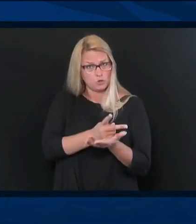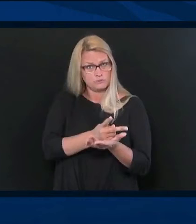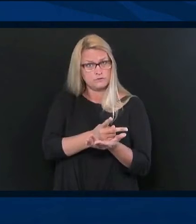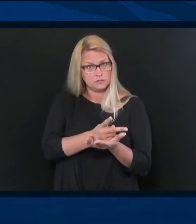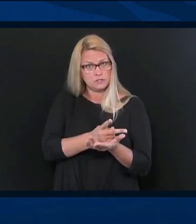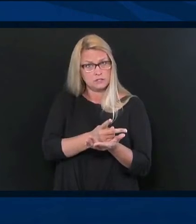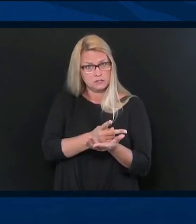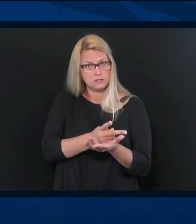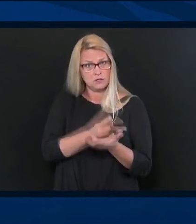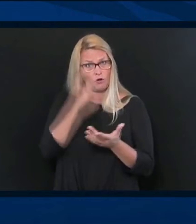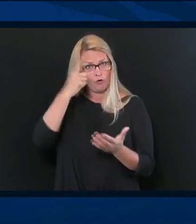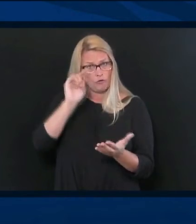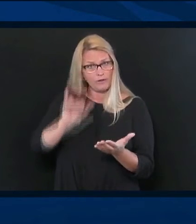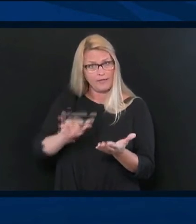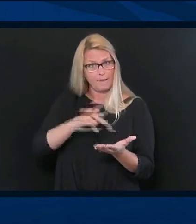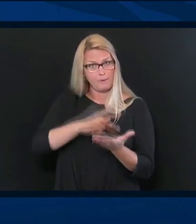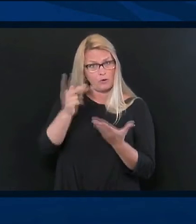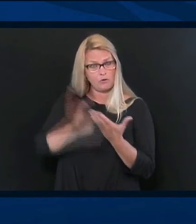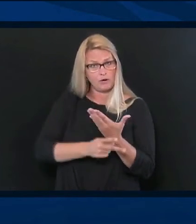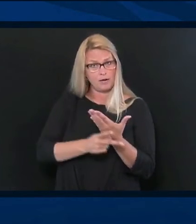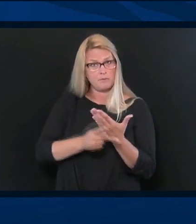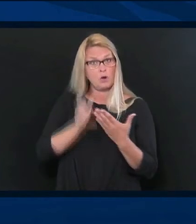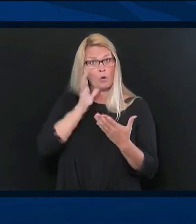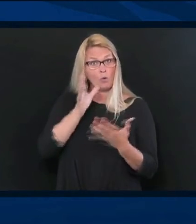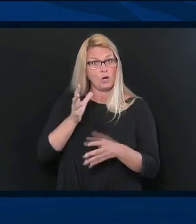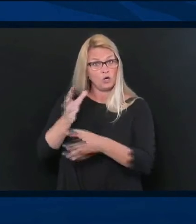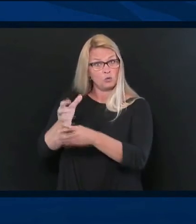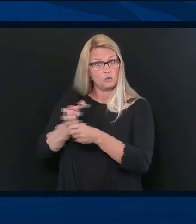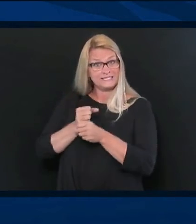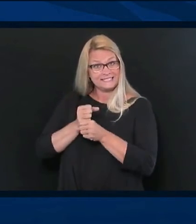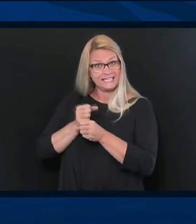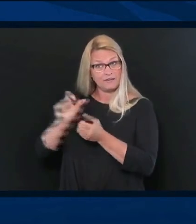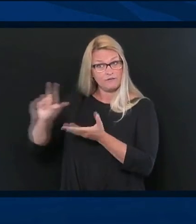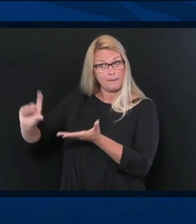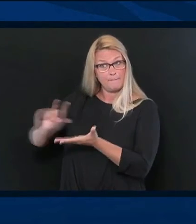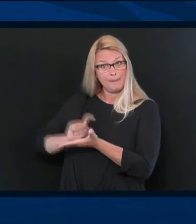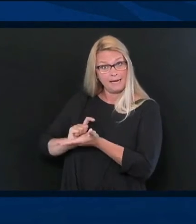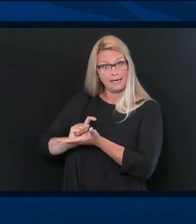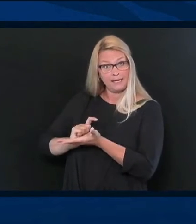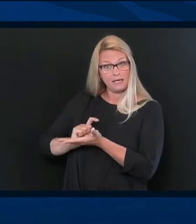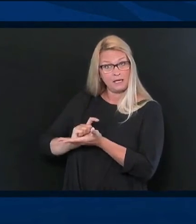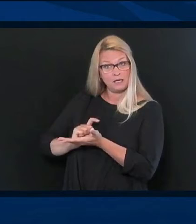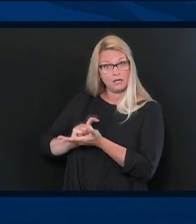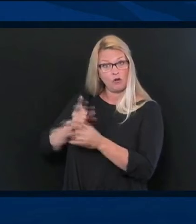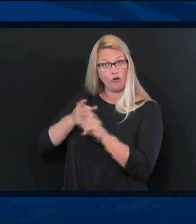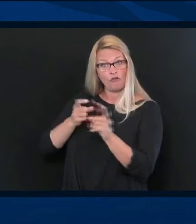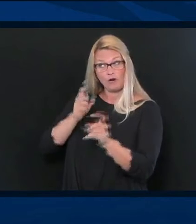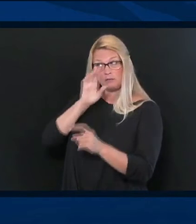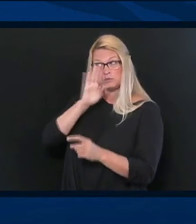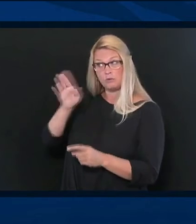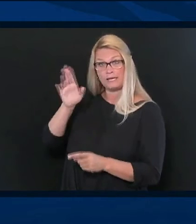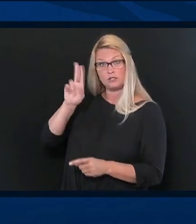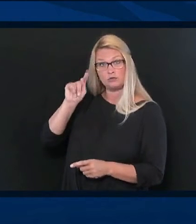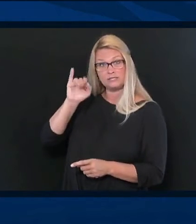guess is a better way to word it, they're going to receive applications in the mail directly from their utility providers.